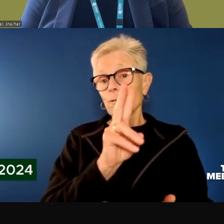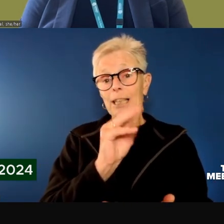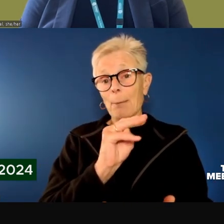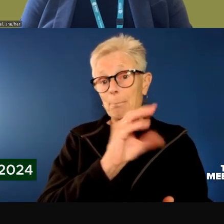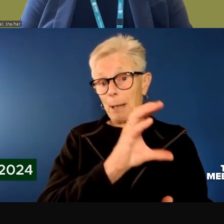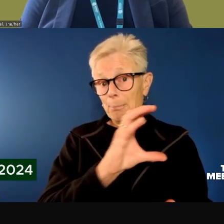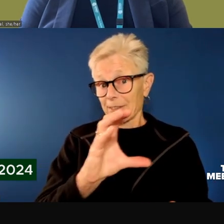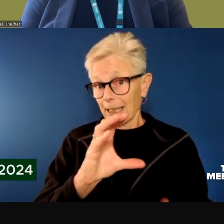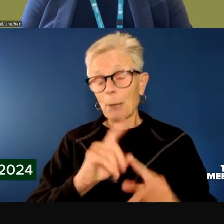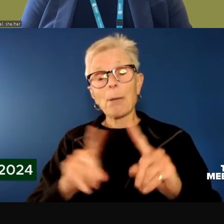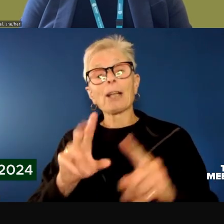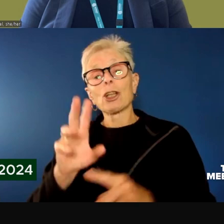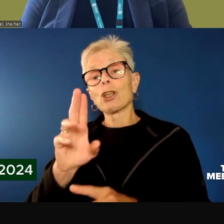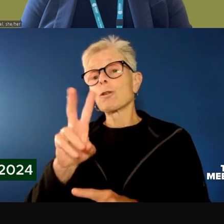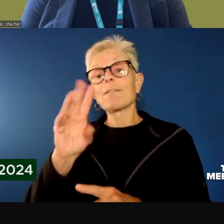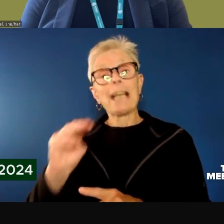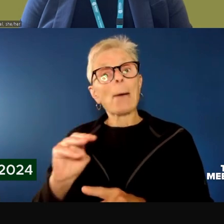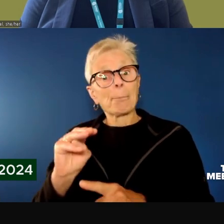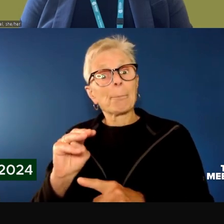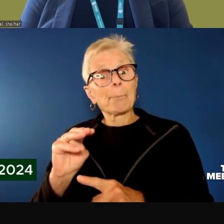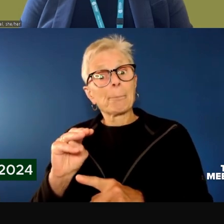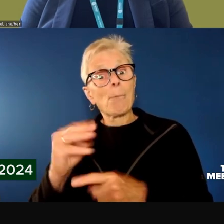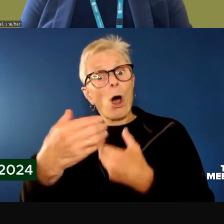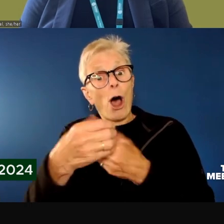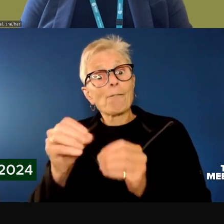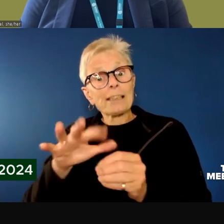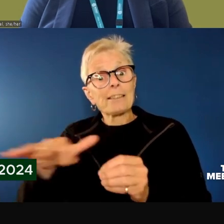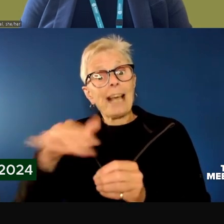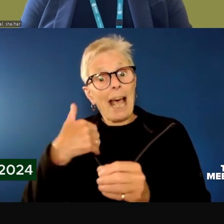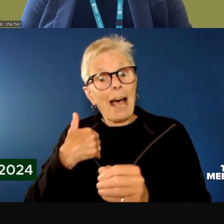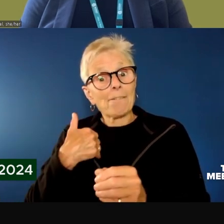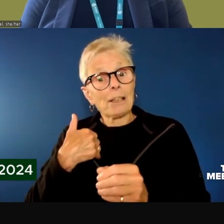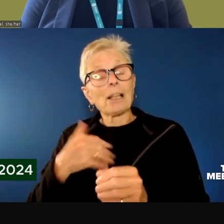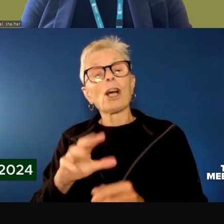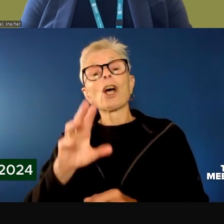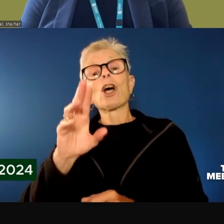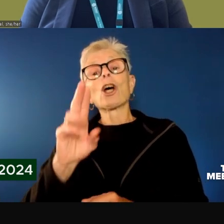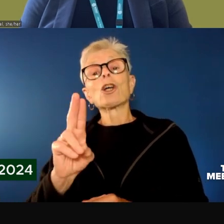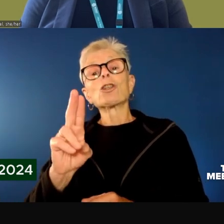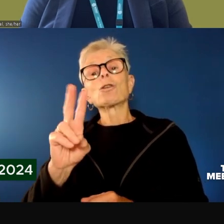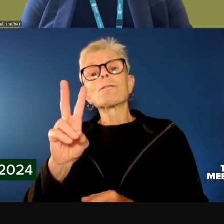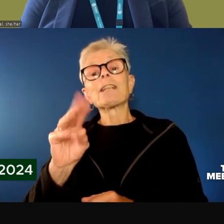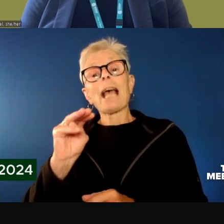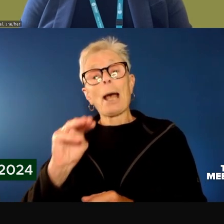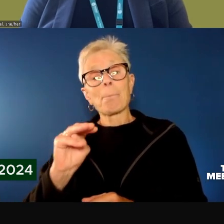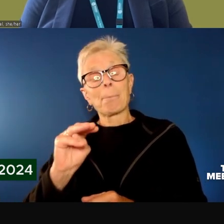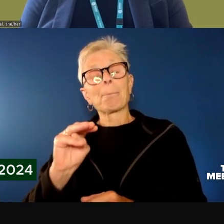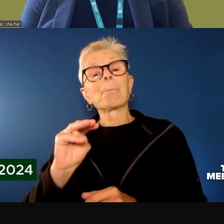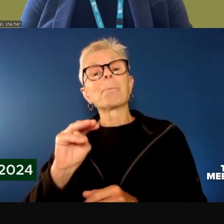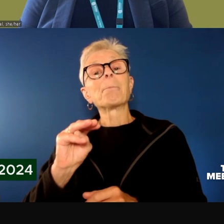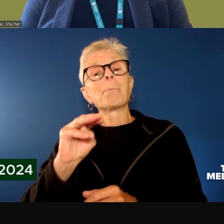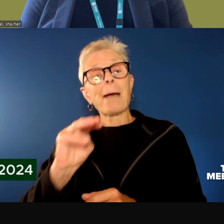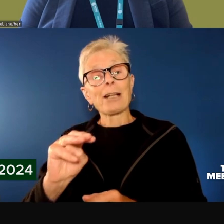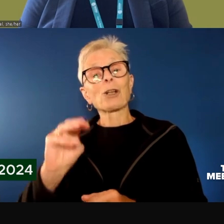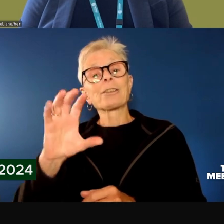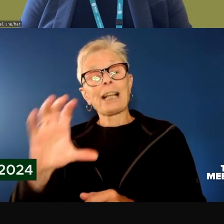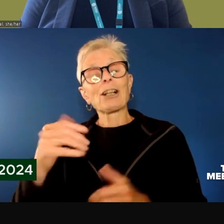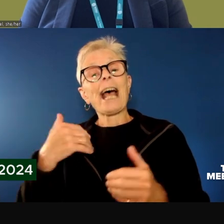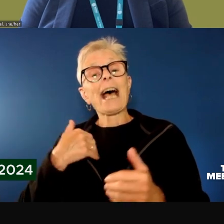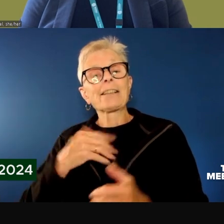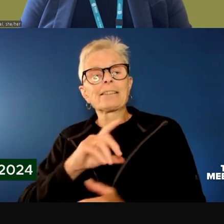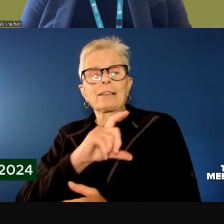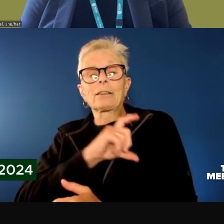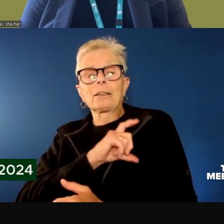functions. The University, UVM Medical Center has a security guard